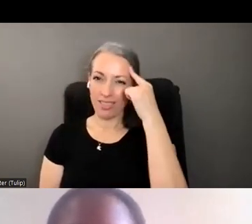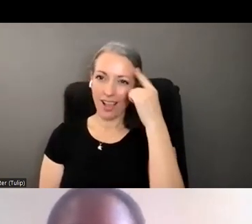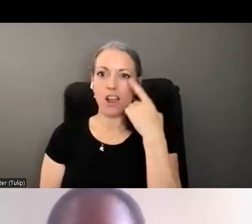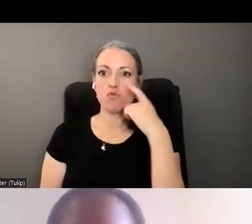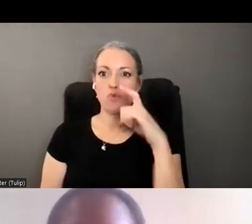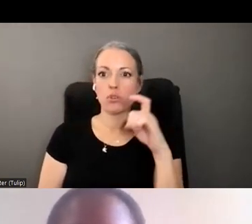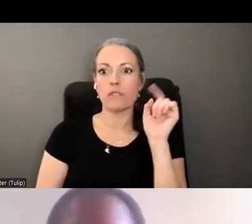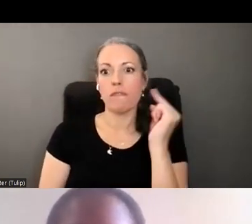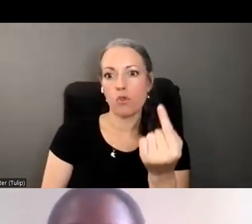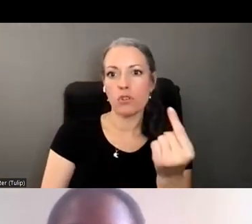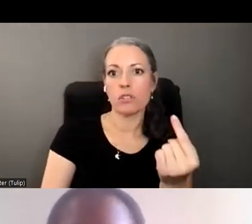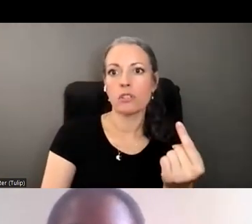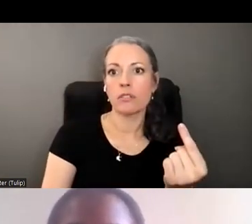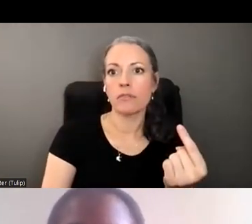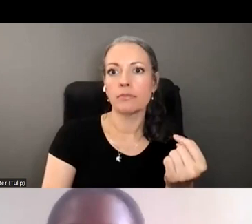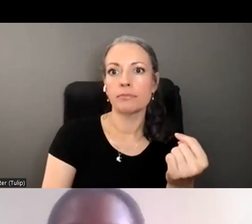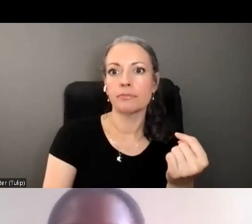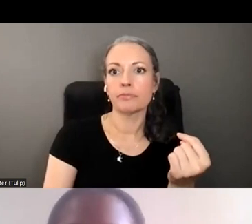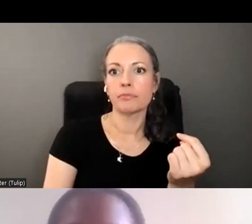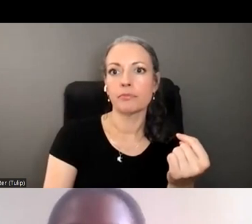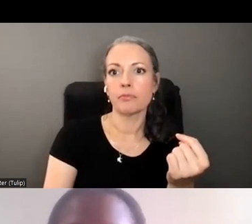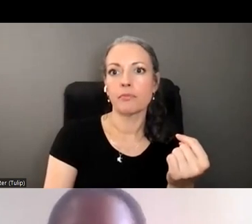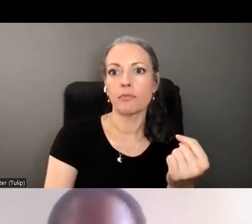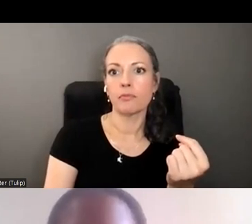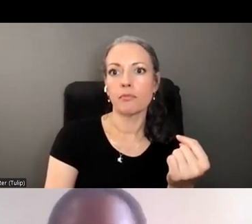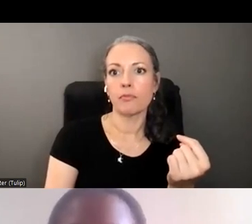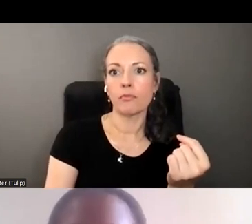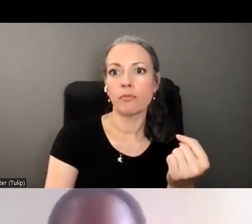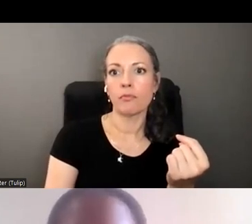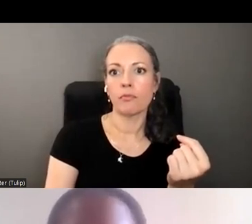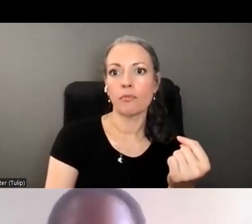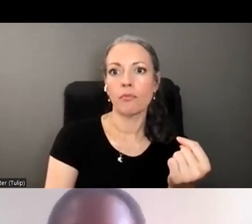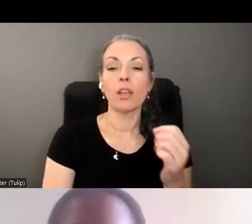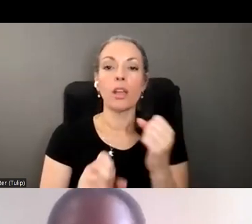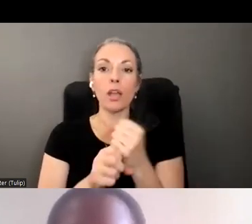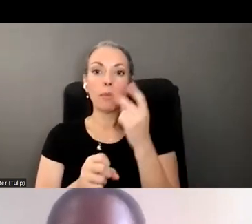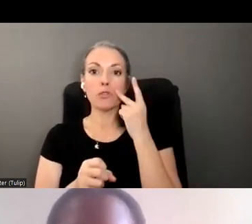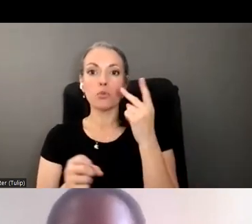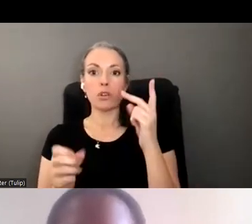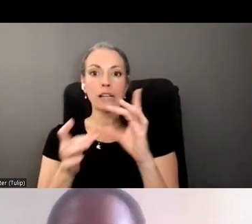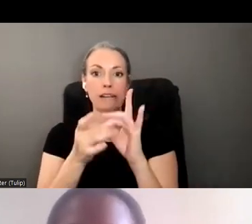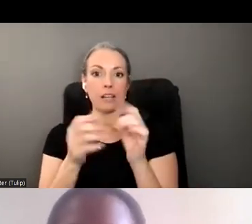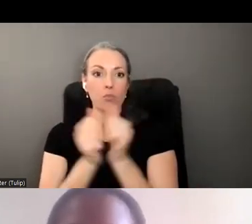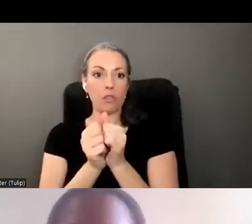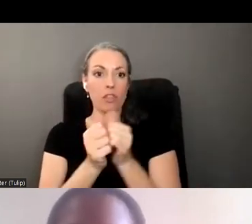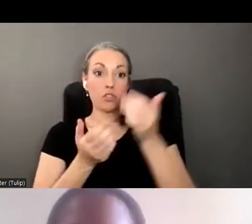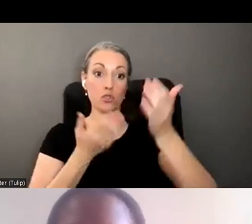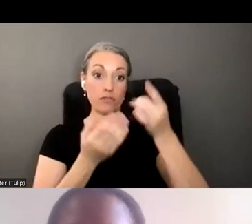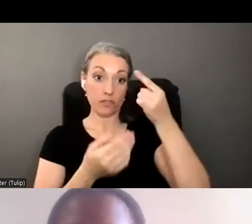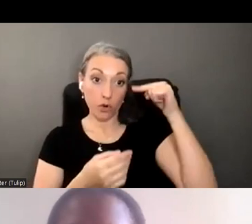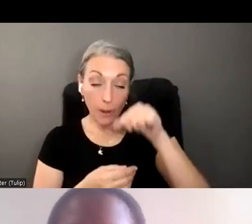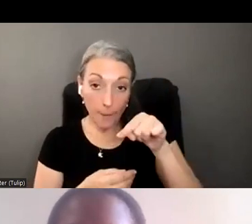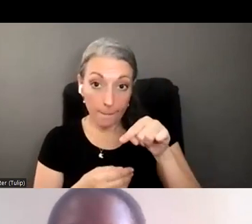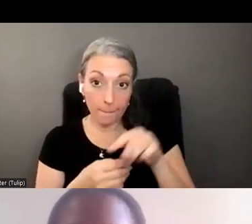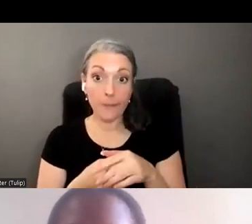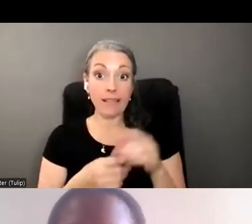language needs and cultural needs to just be sent in terms of making sure that as we're looking to connect him with services, that they